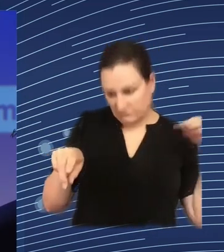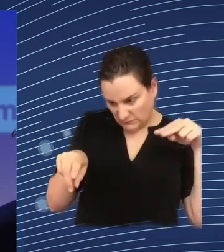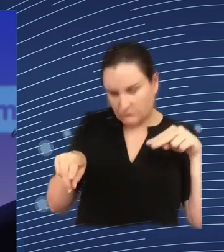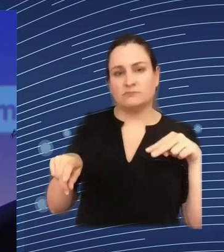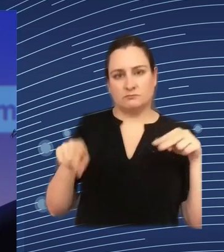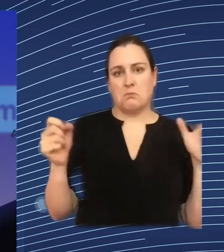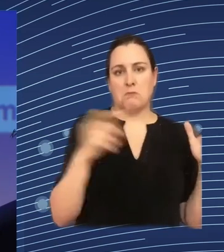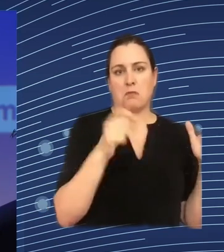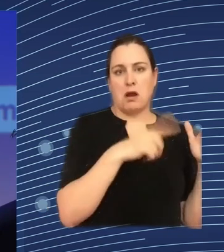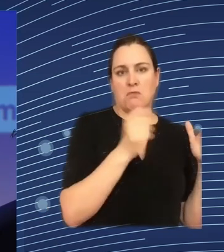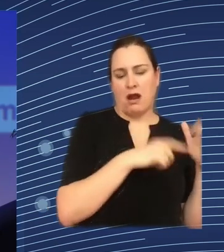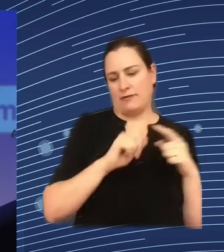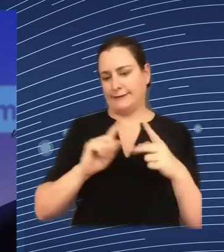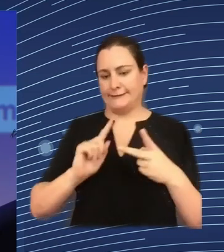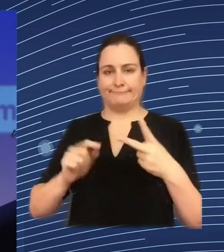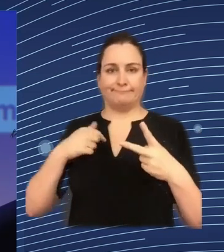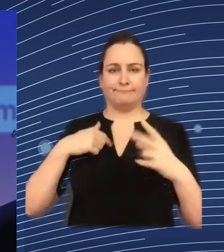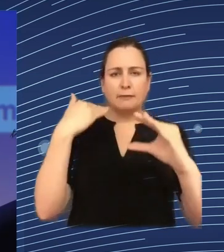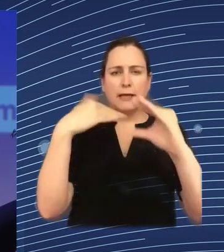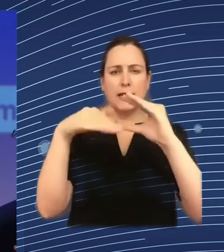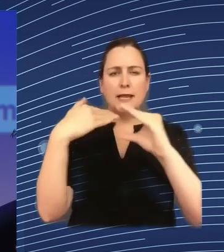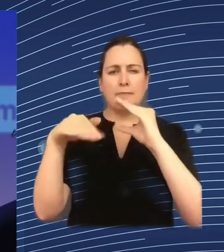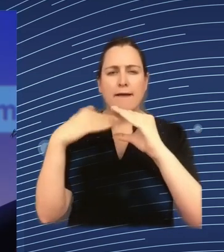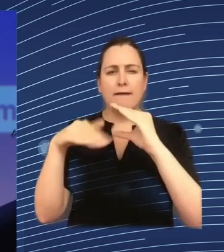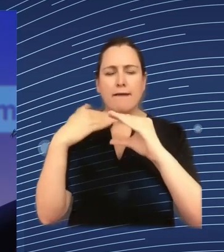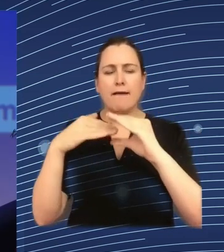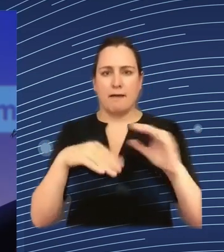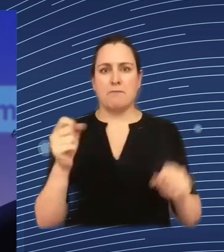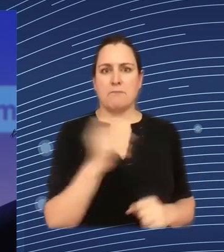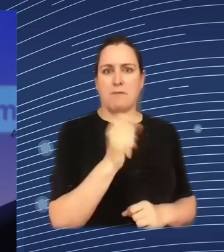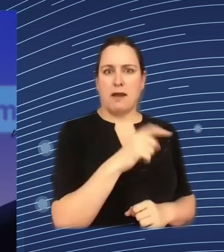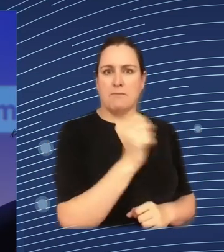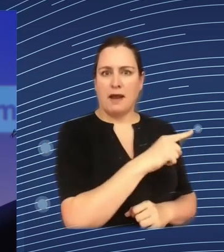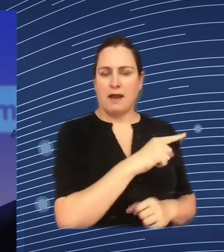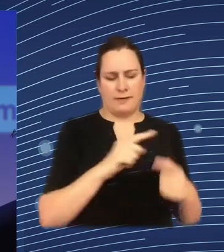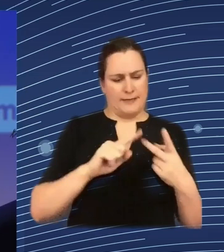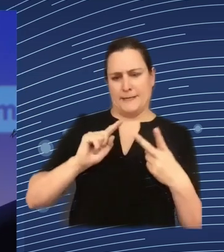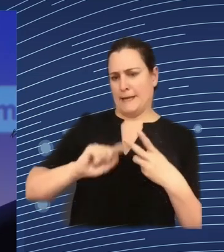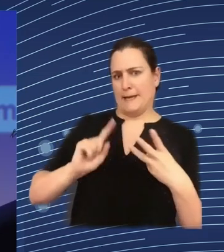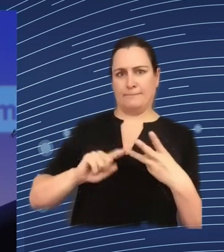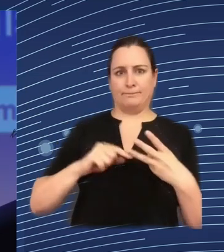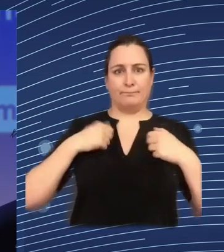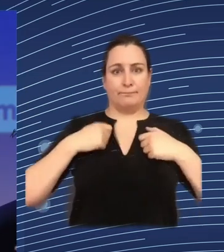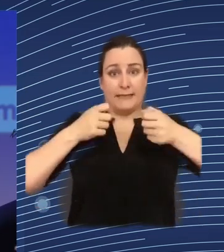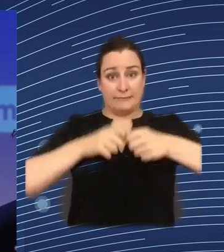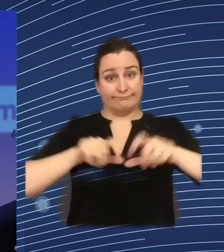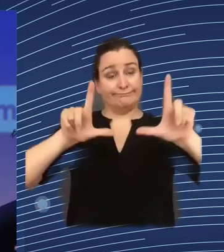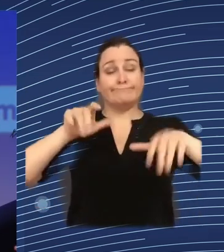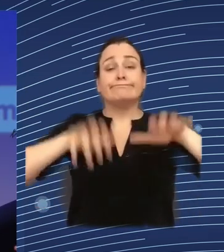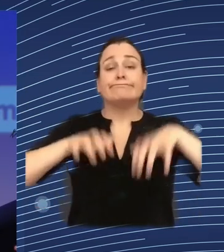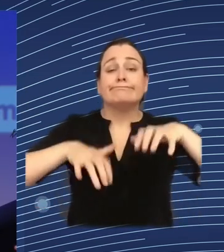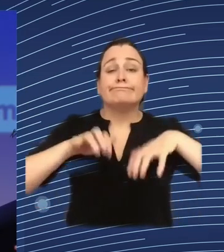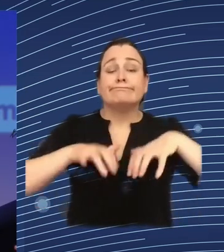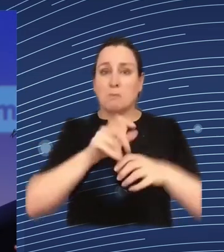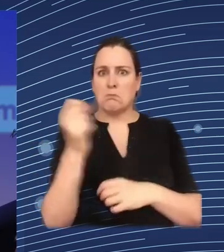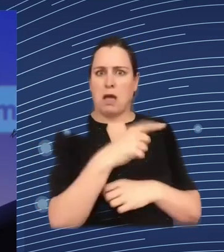of the screen and all this this data is uh processed by the algorithm and they make usually a productivity index